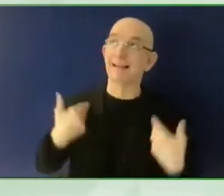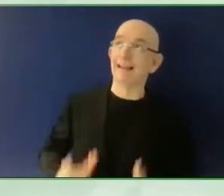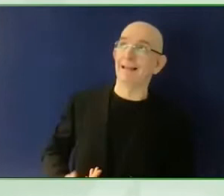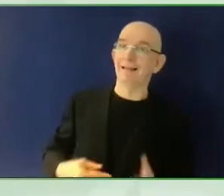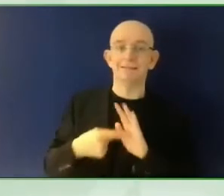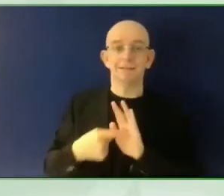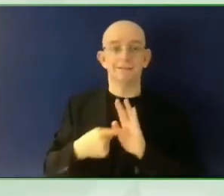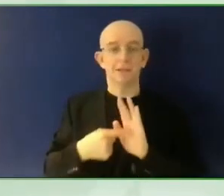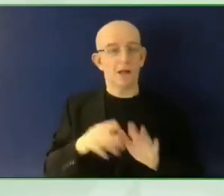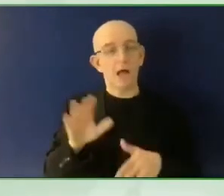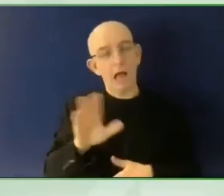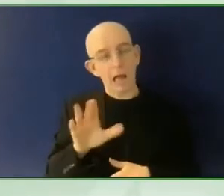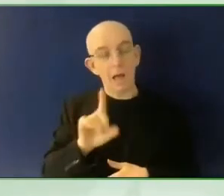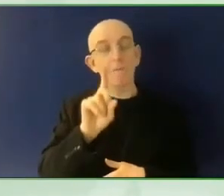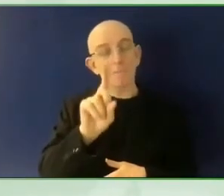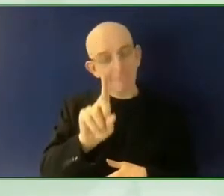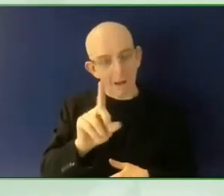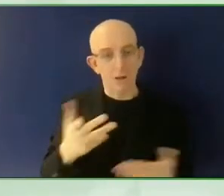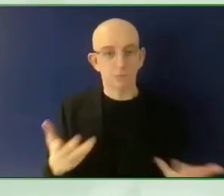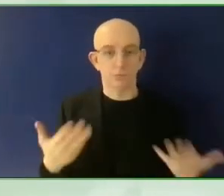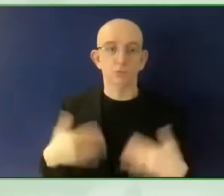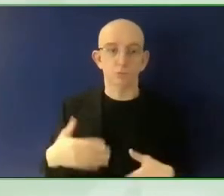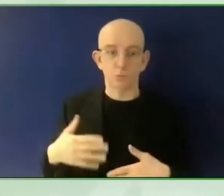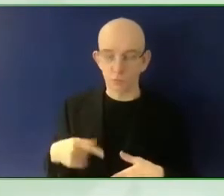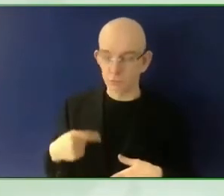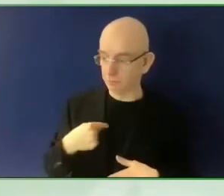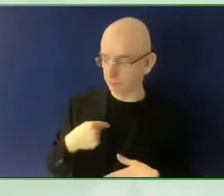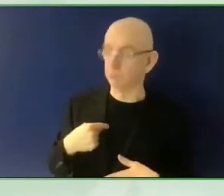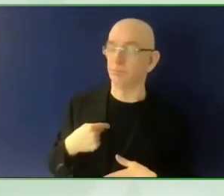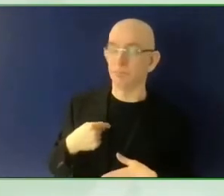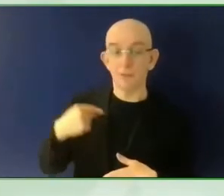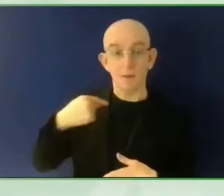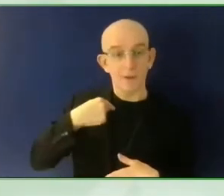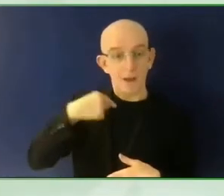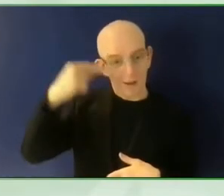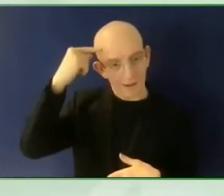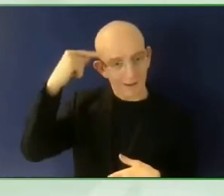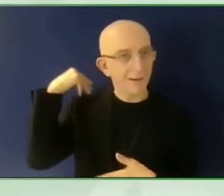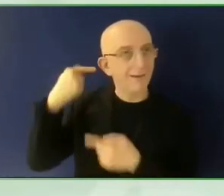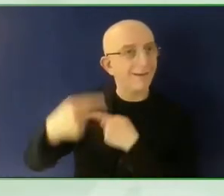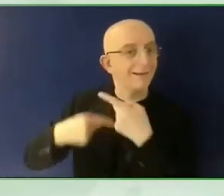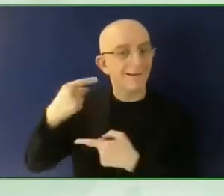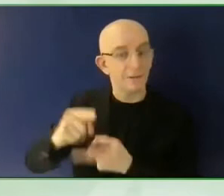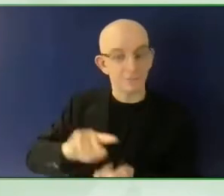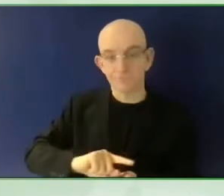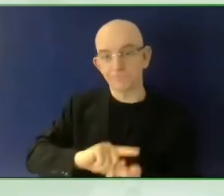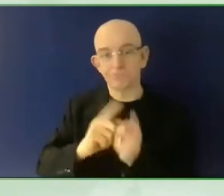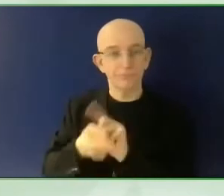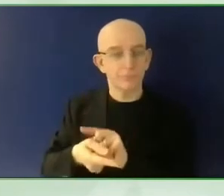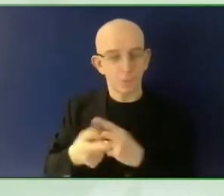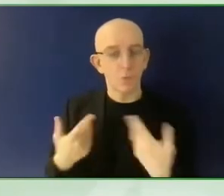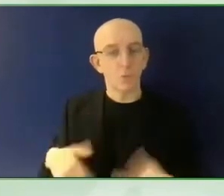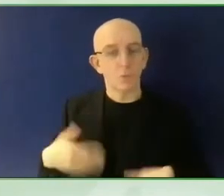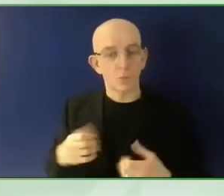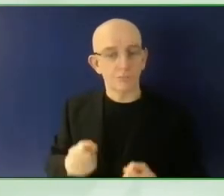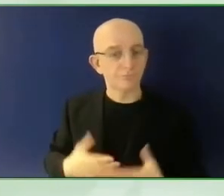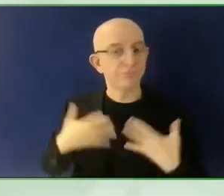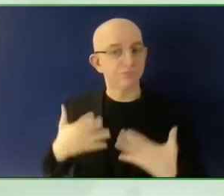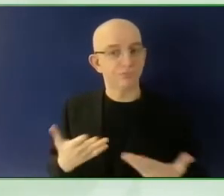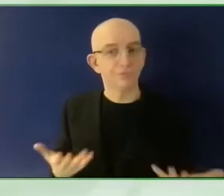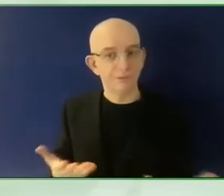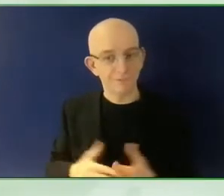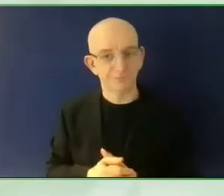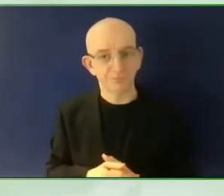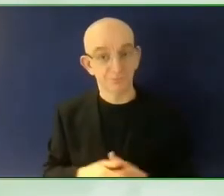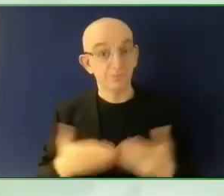Lane is just such a tremendous leader. The work that he's doing at Be My Eyes is so tremendous. Here at the United Nations, we are so